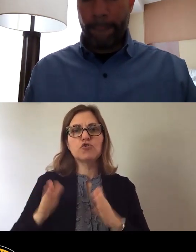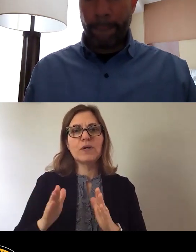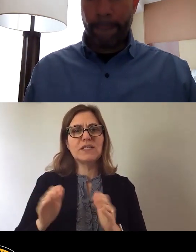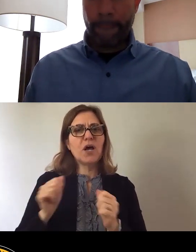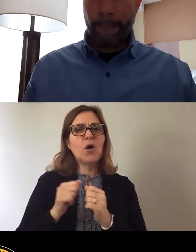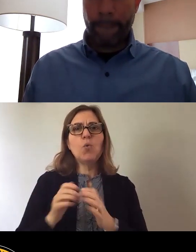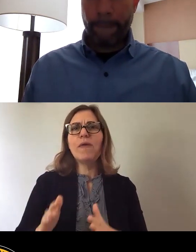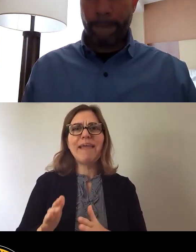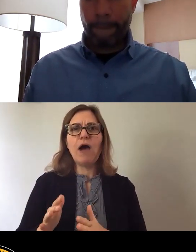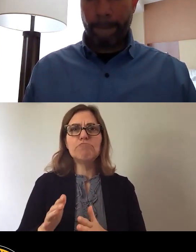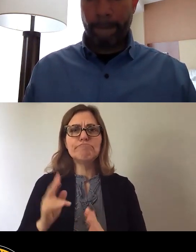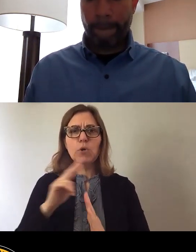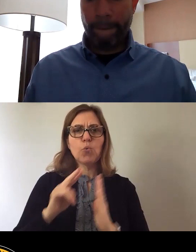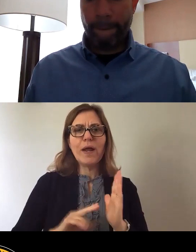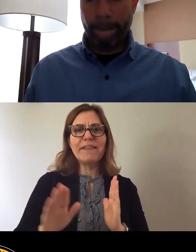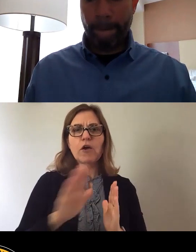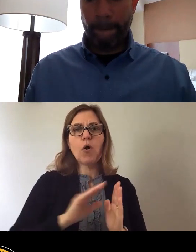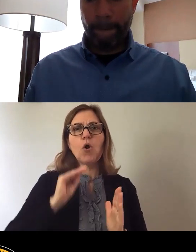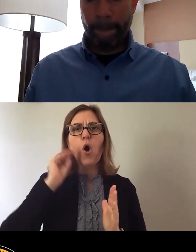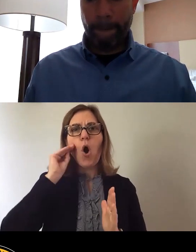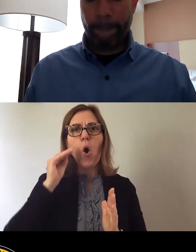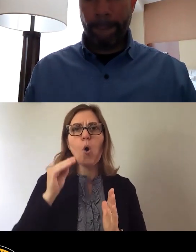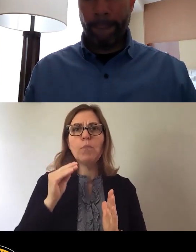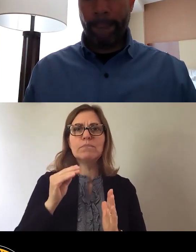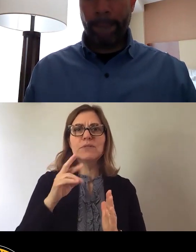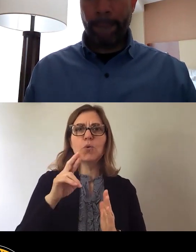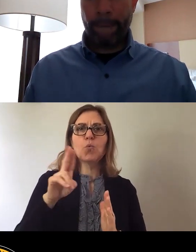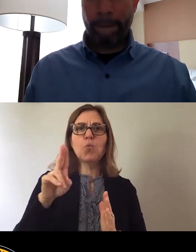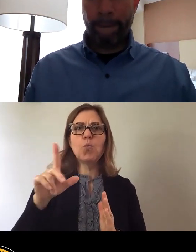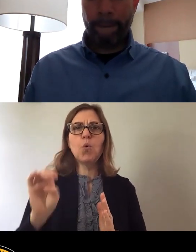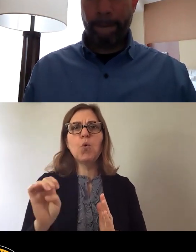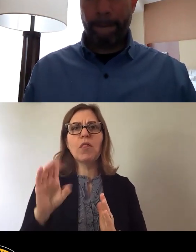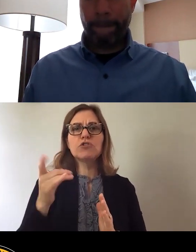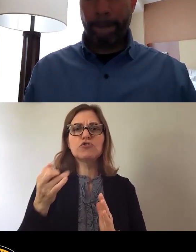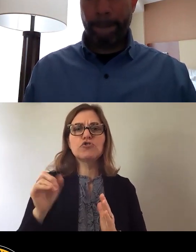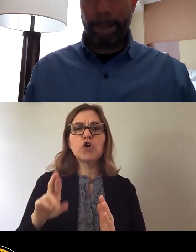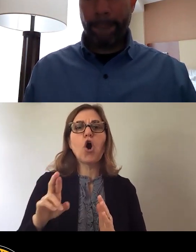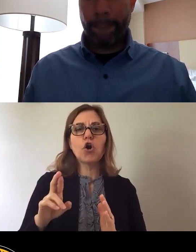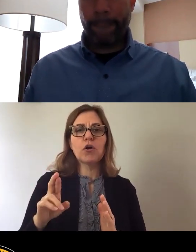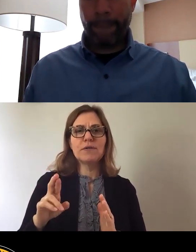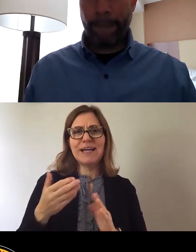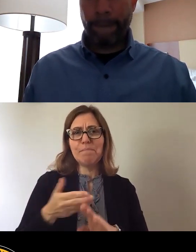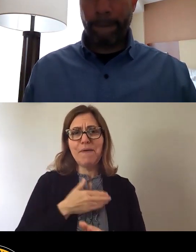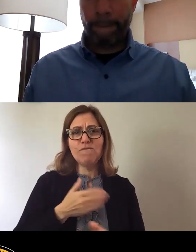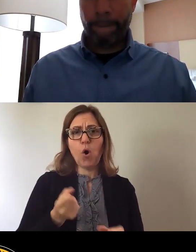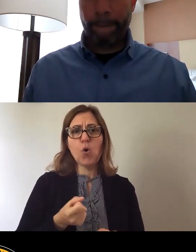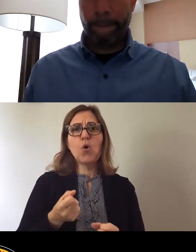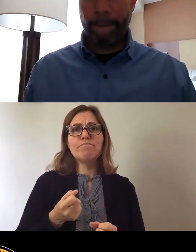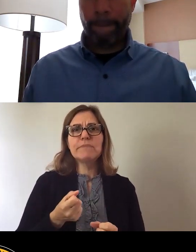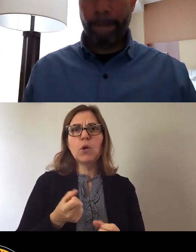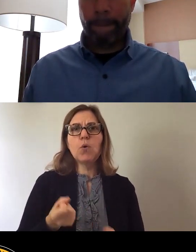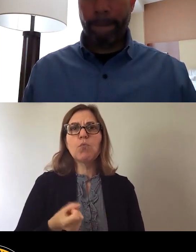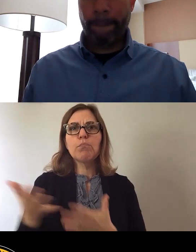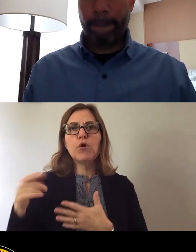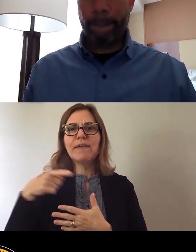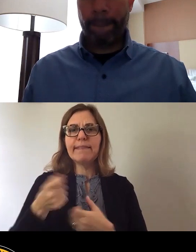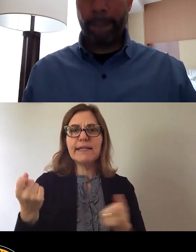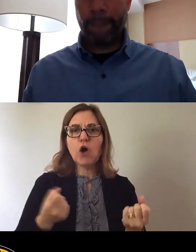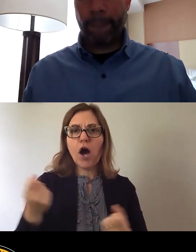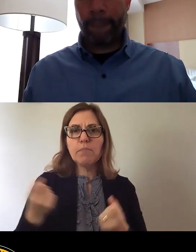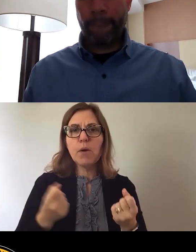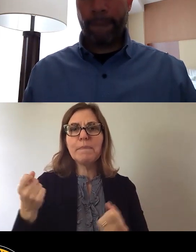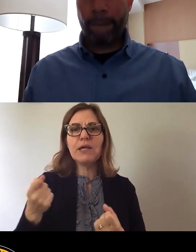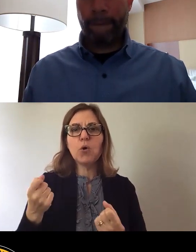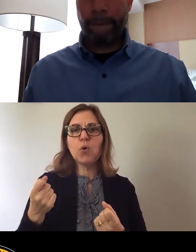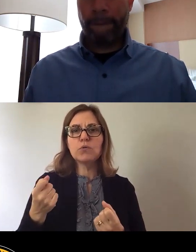people before removing these automobiles off of the street, which has caused a deficit for people to take care of their